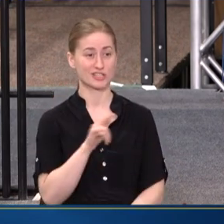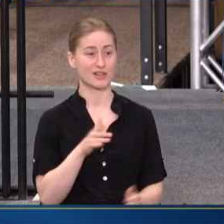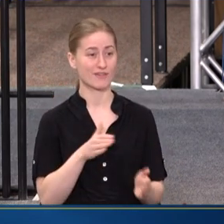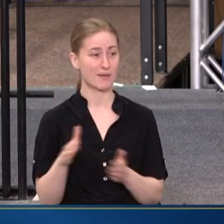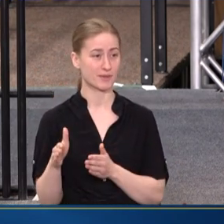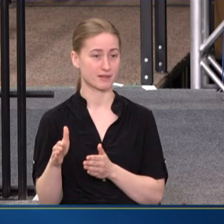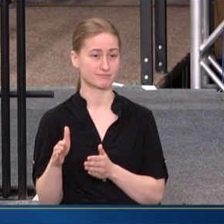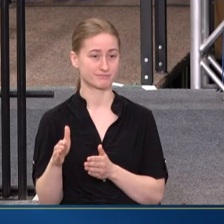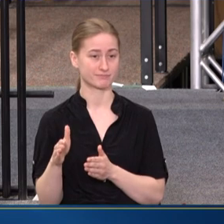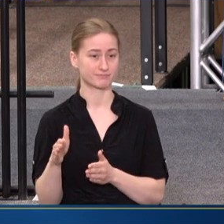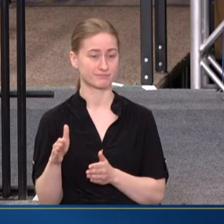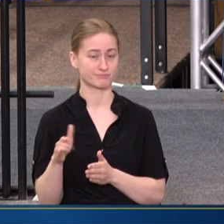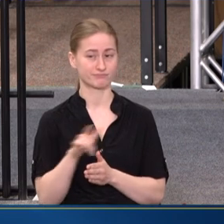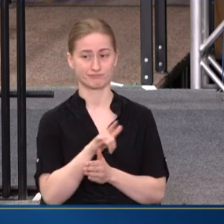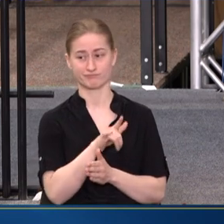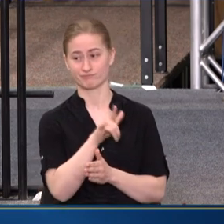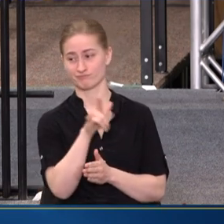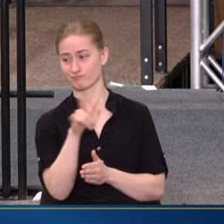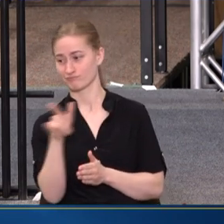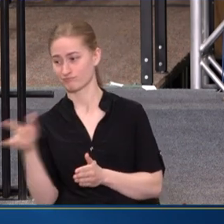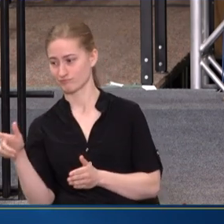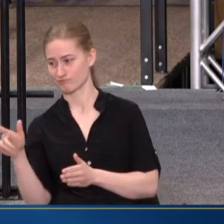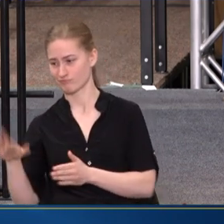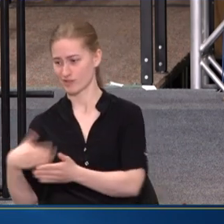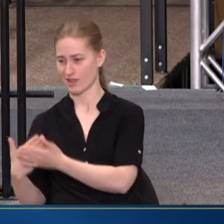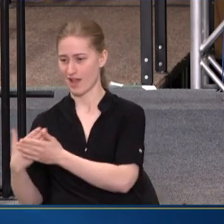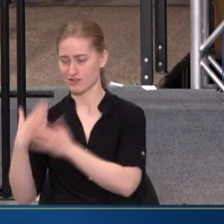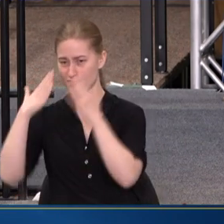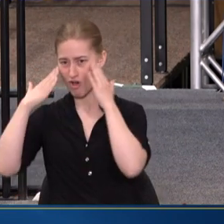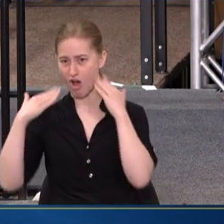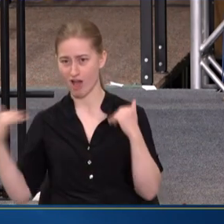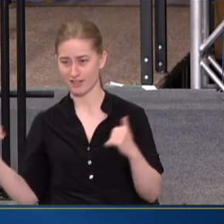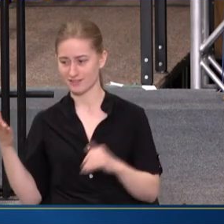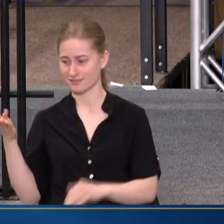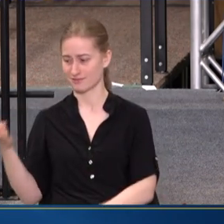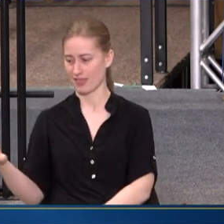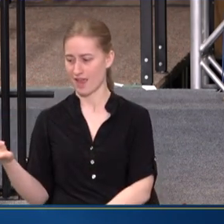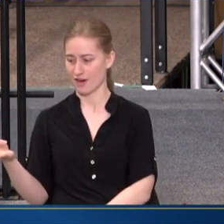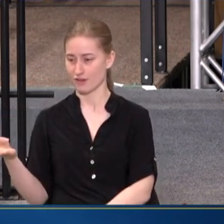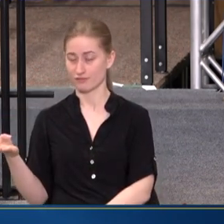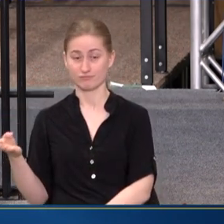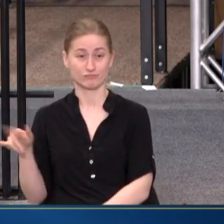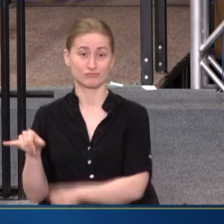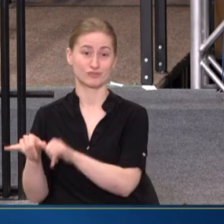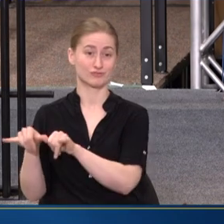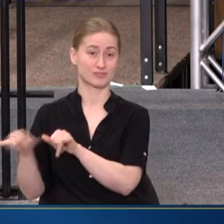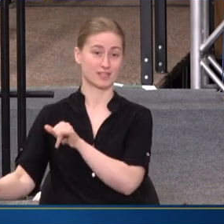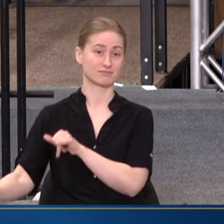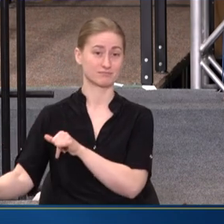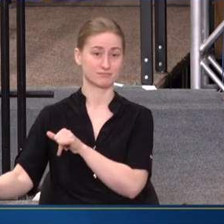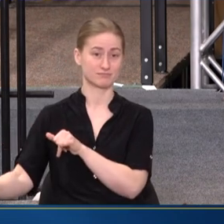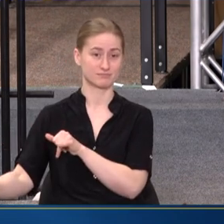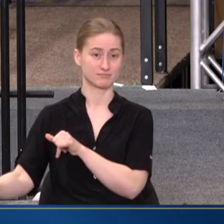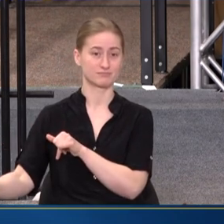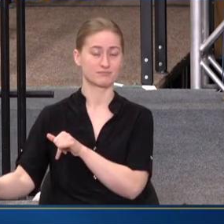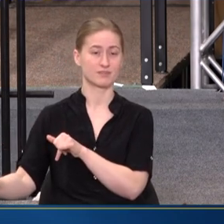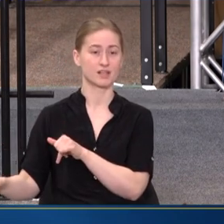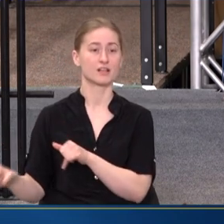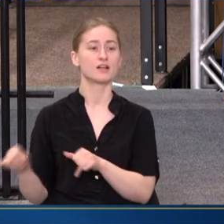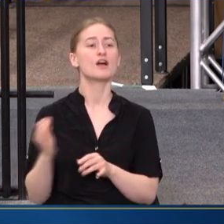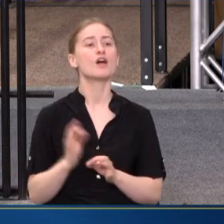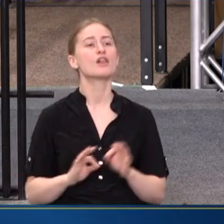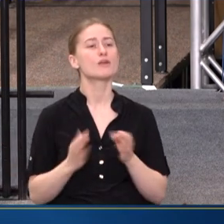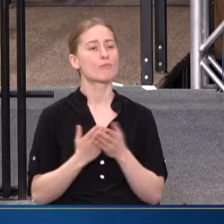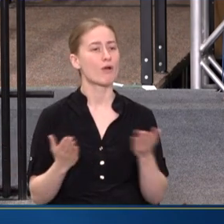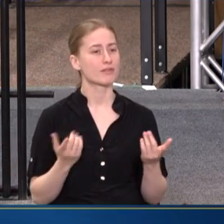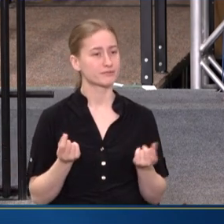PLAN. YOU'VE LANDED IN HALLAND AND THERE YOU MUST STAY. THE IMPORTANT